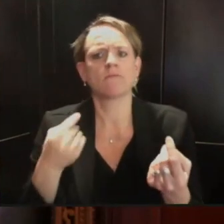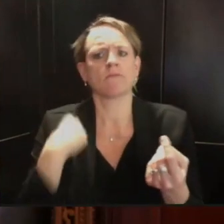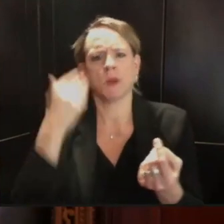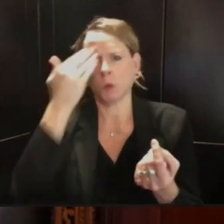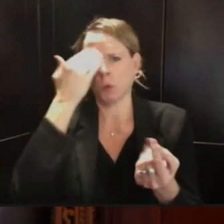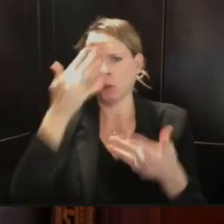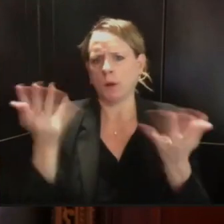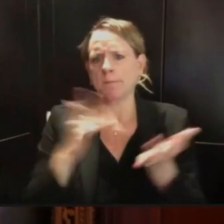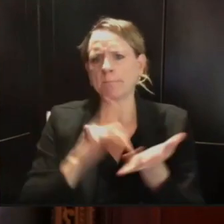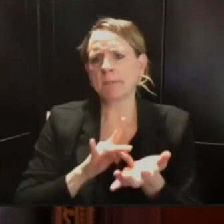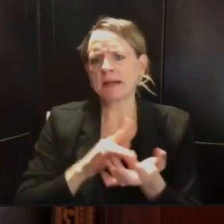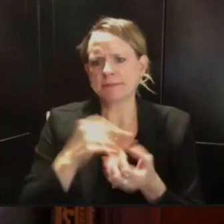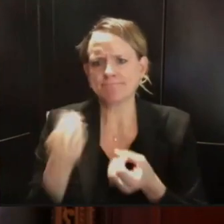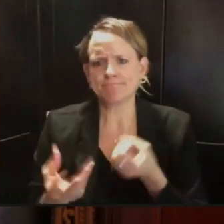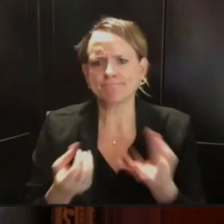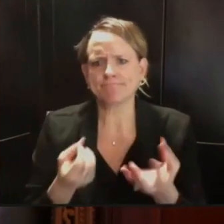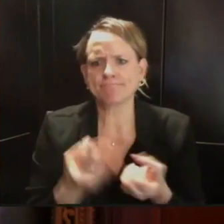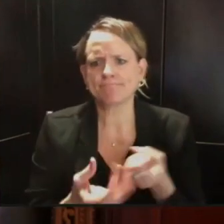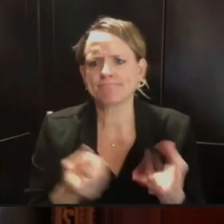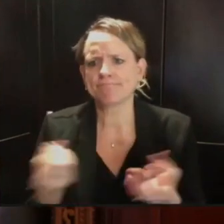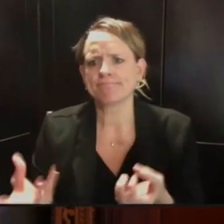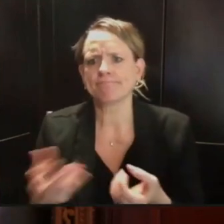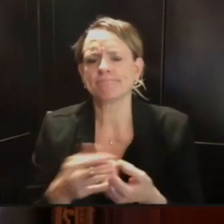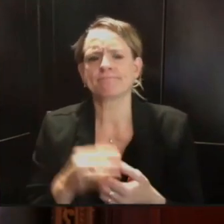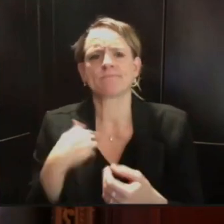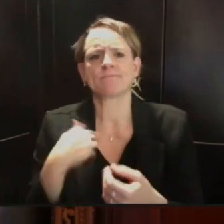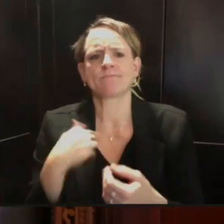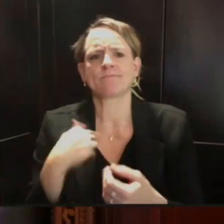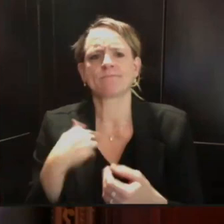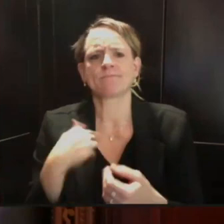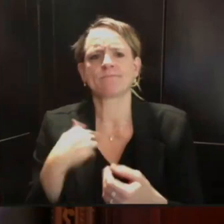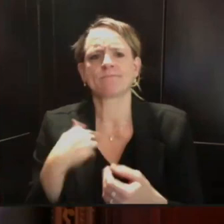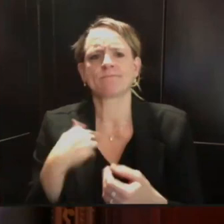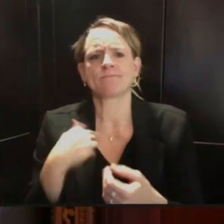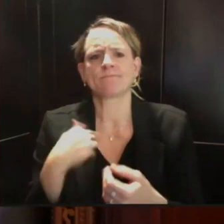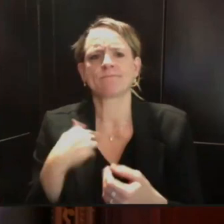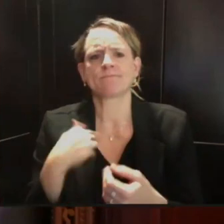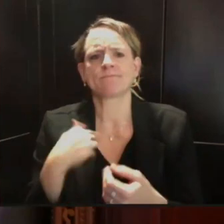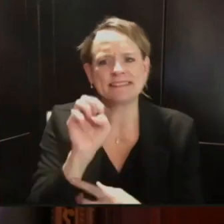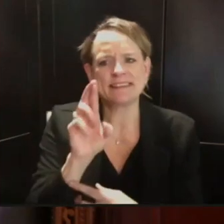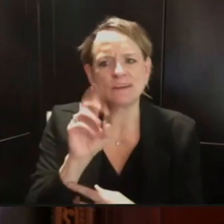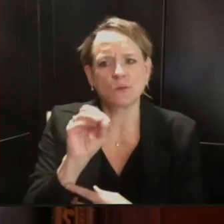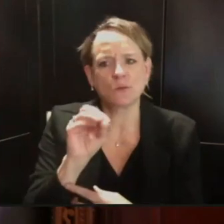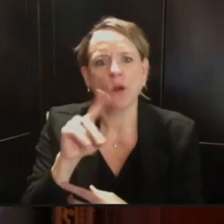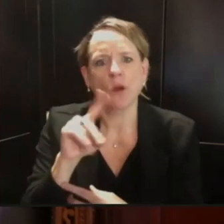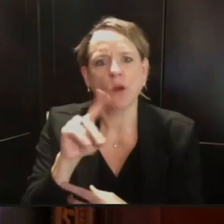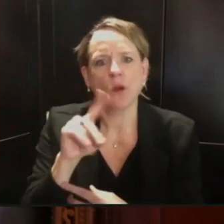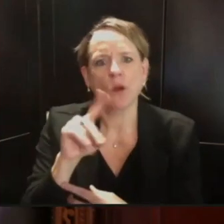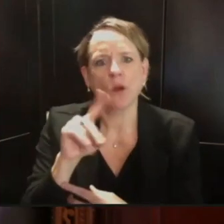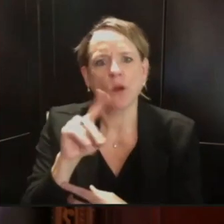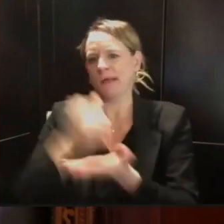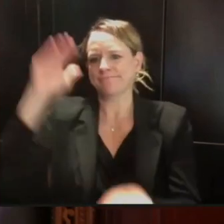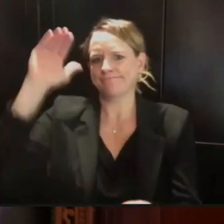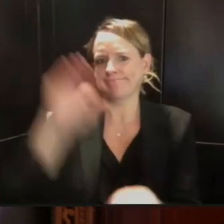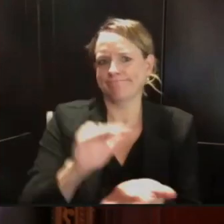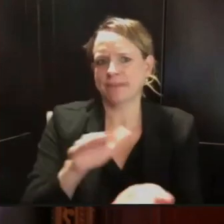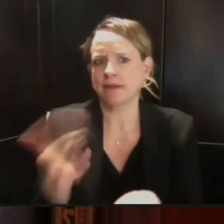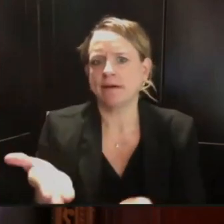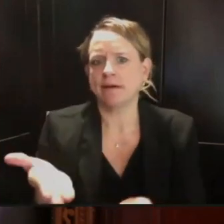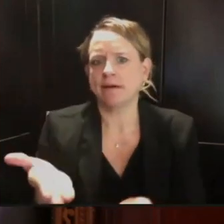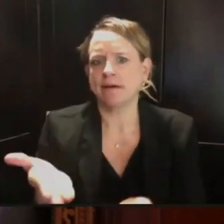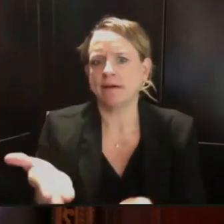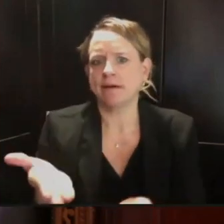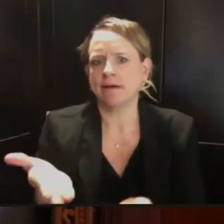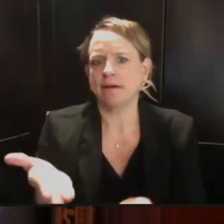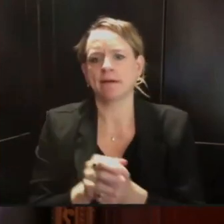um, reduces deaths significantly. And we have one antiviral drug that has evidence. So, so as time has gone on, I think